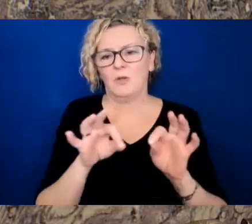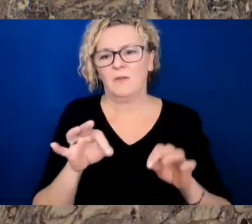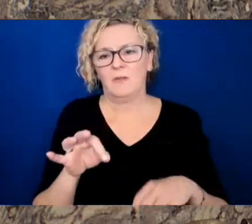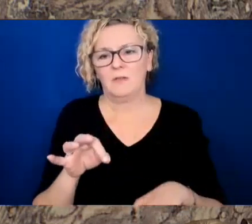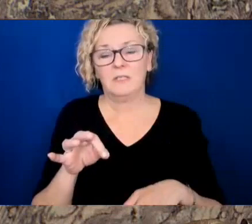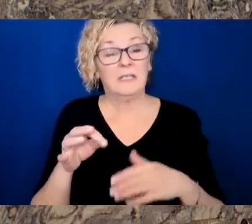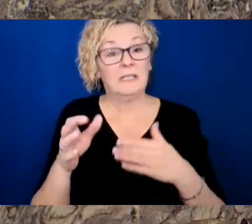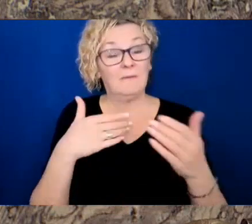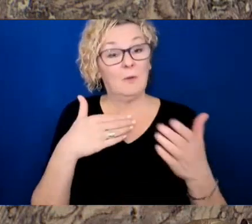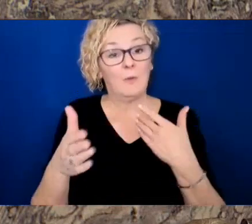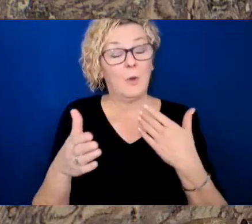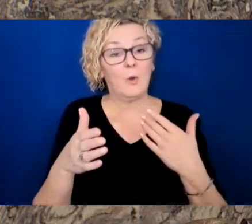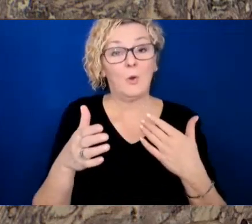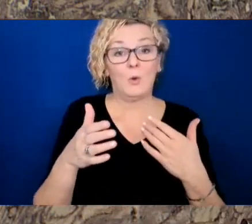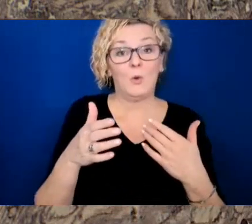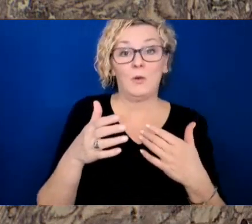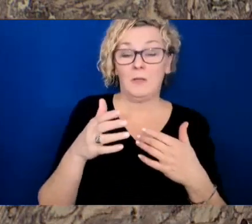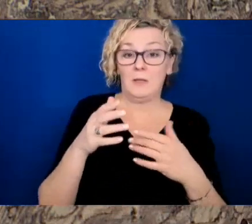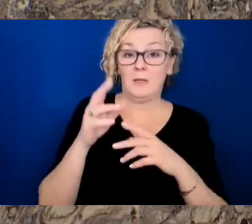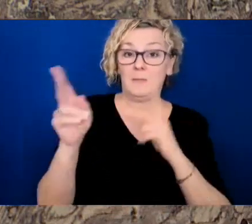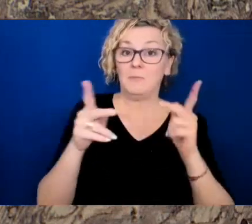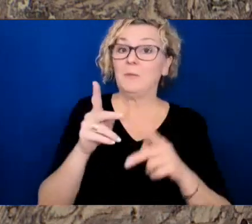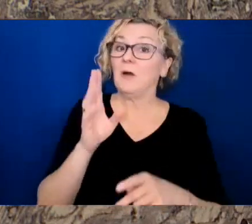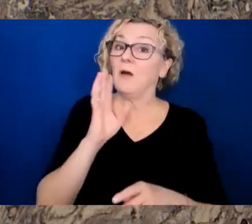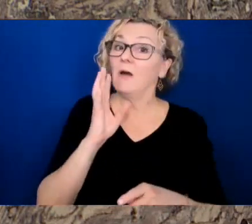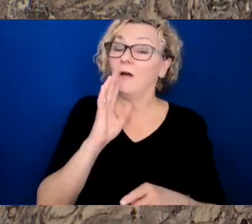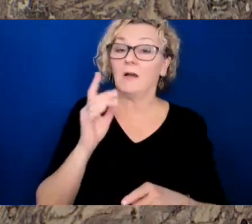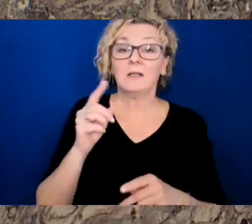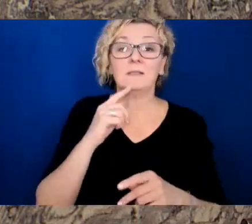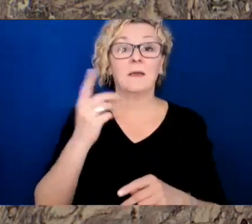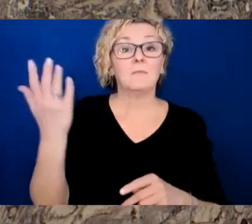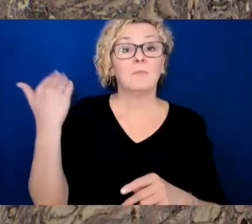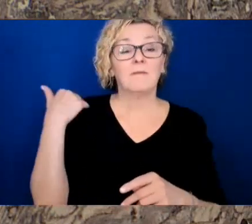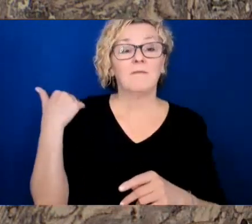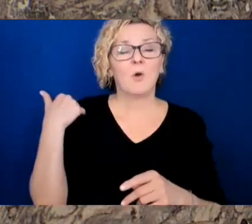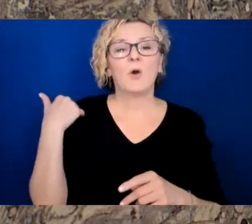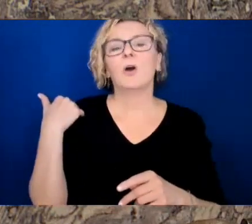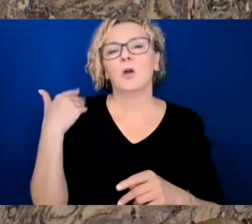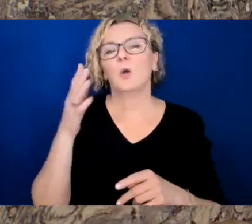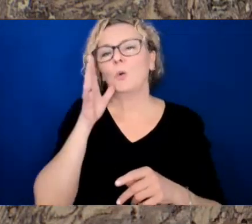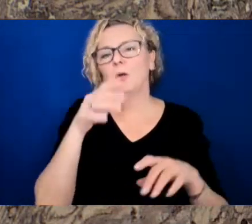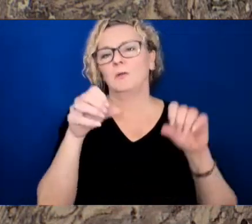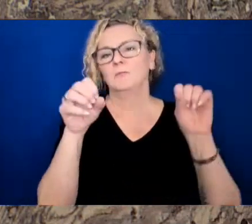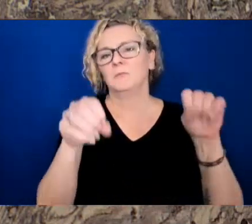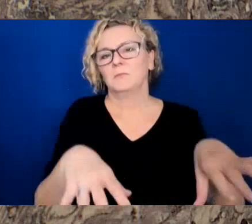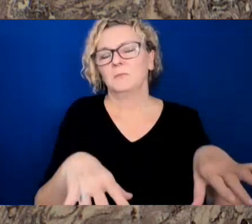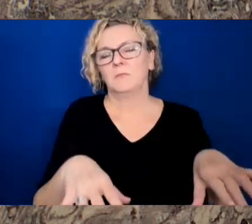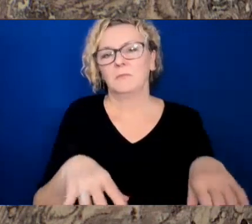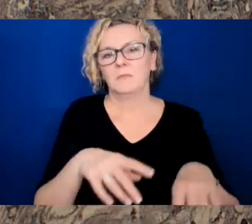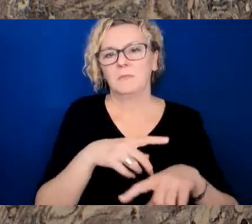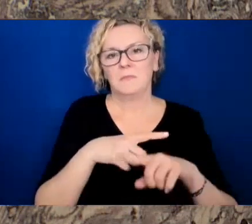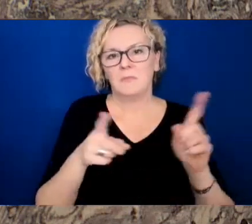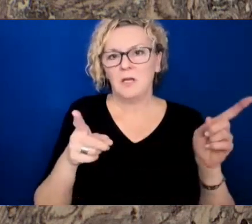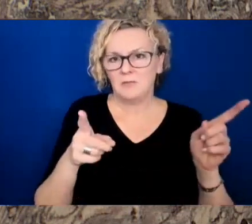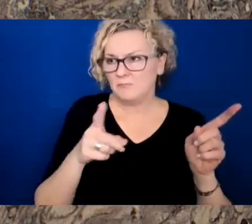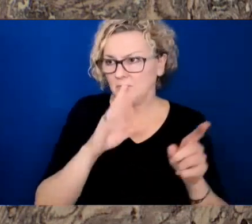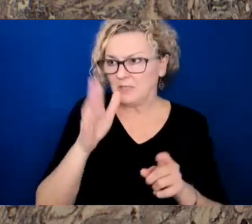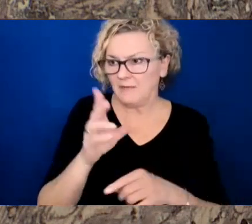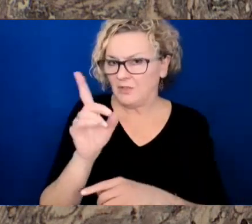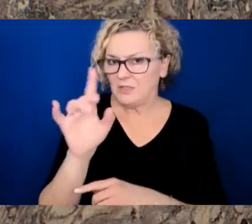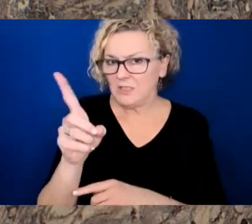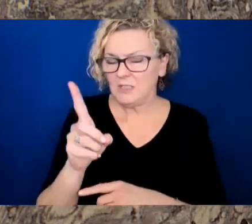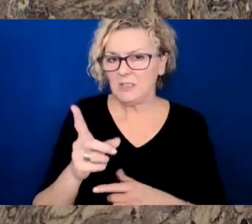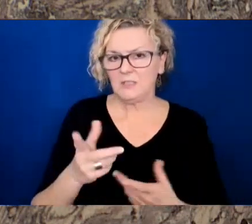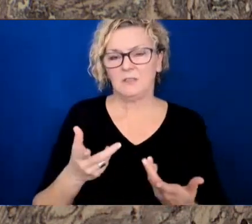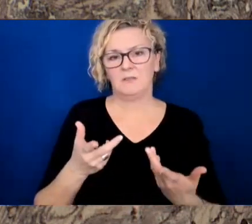those who once promised that this change to appear to be stuck in perpetual fallback mode on the issue. No pun intended,